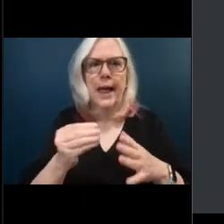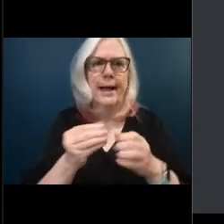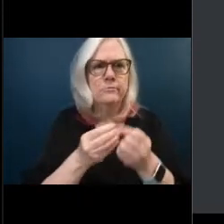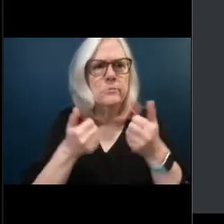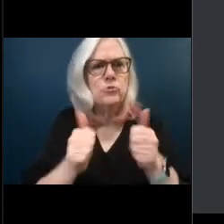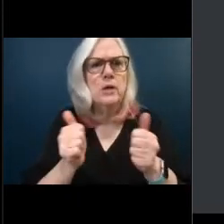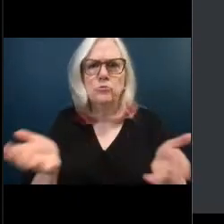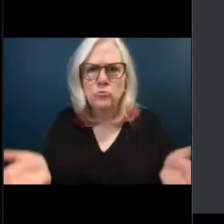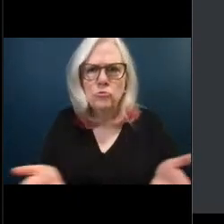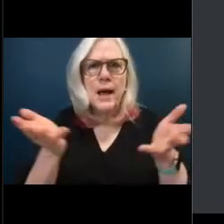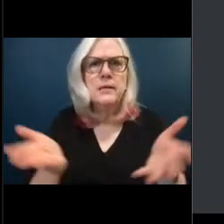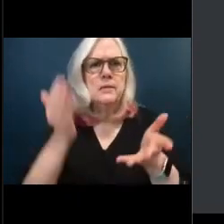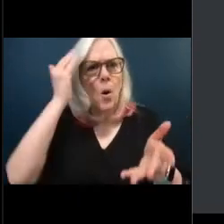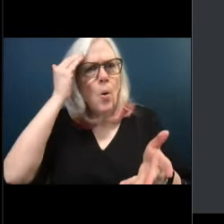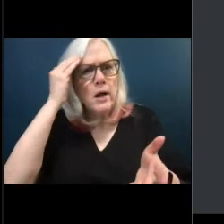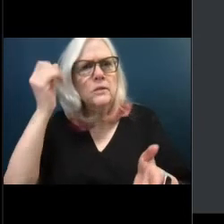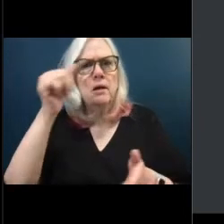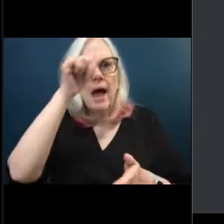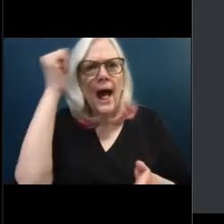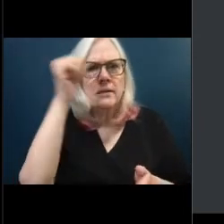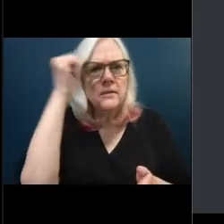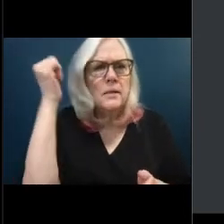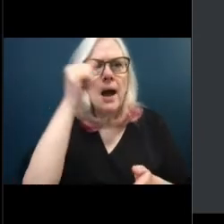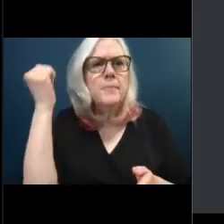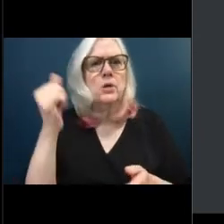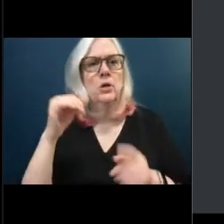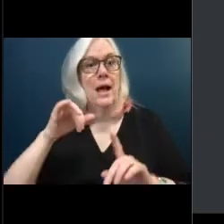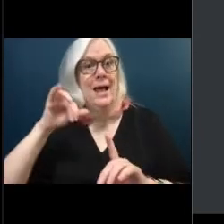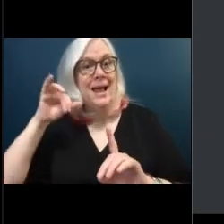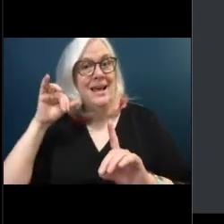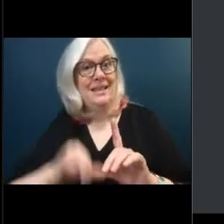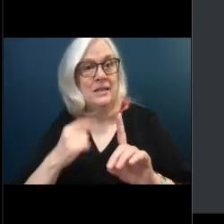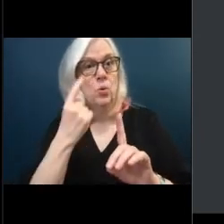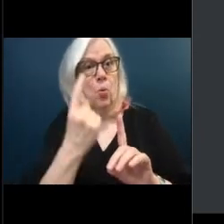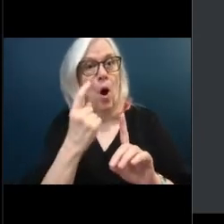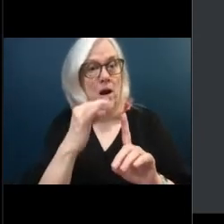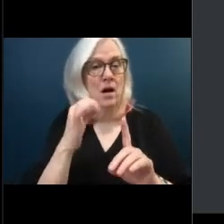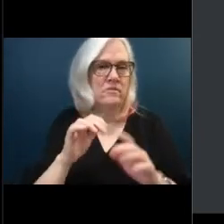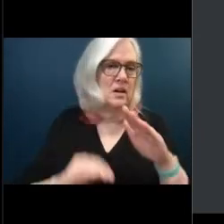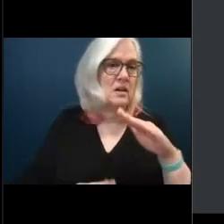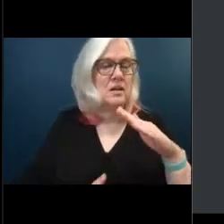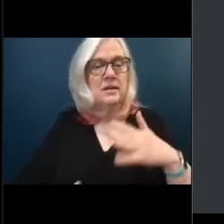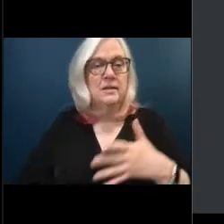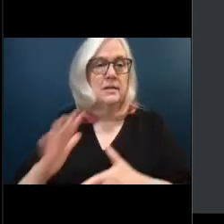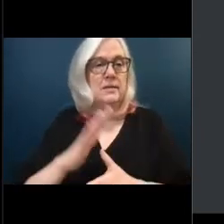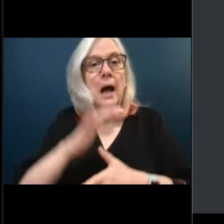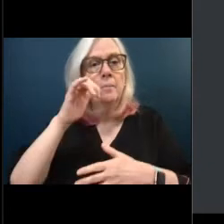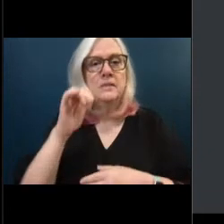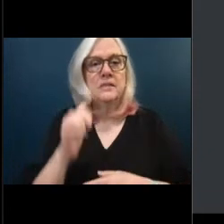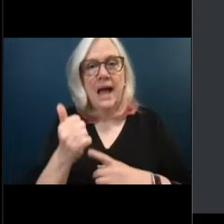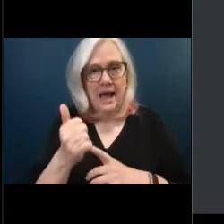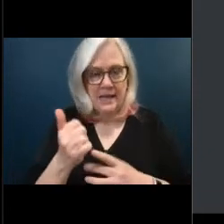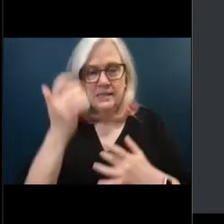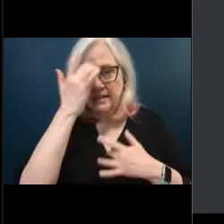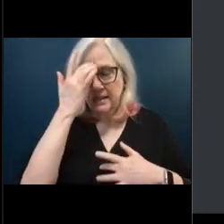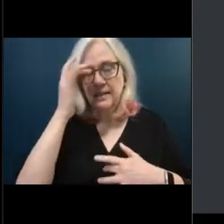of death among the top 10 causes in the United States that currently cannot be prevented, cured, or even slowed. And whereas